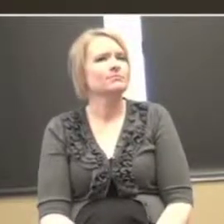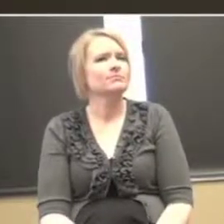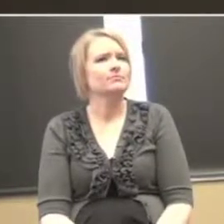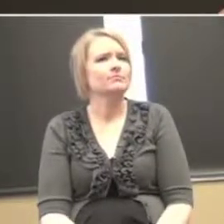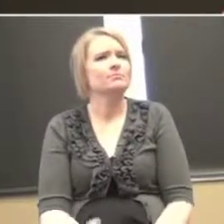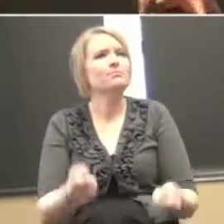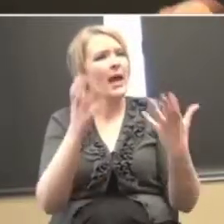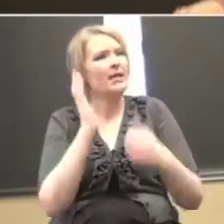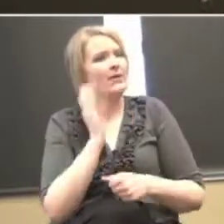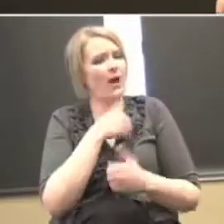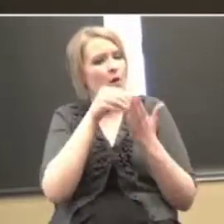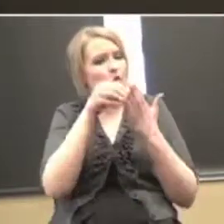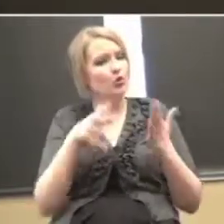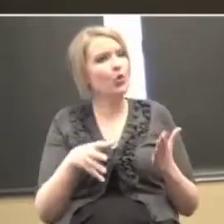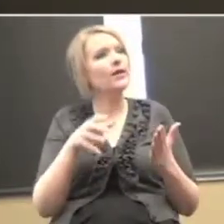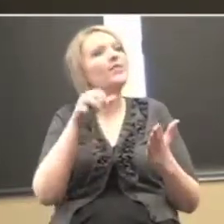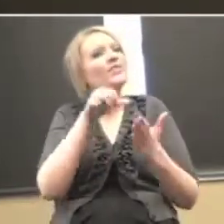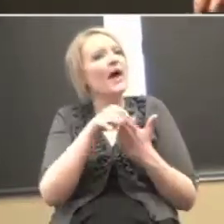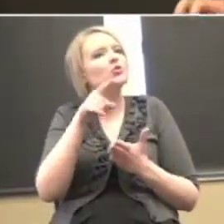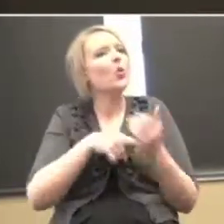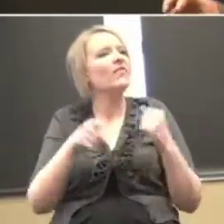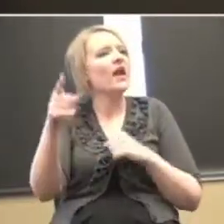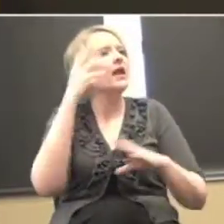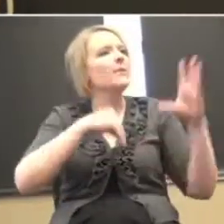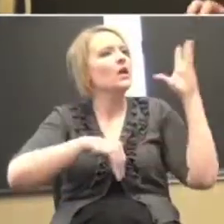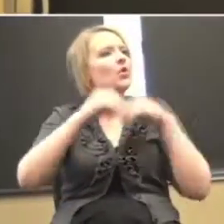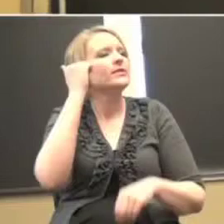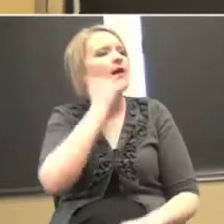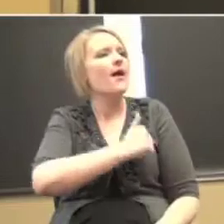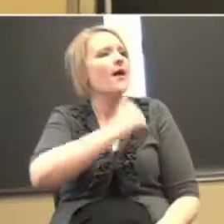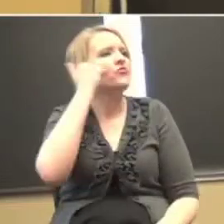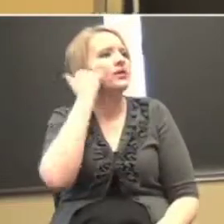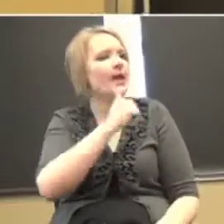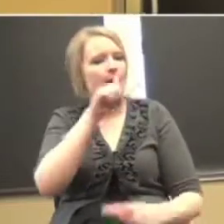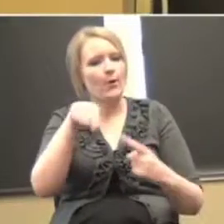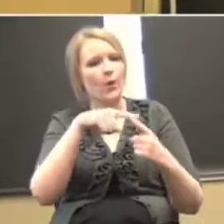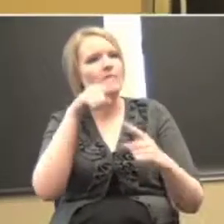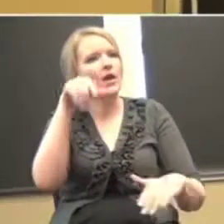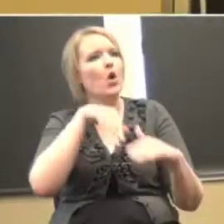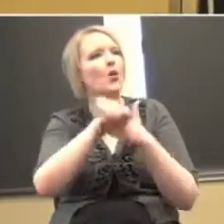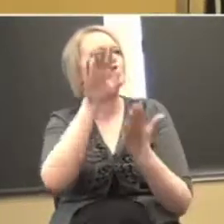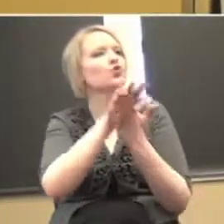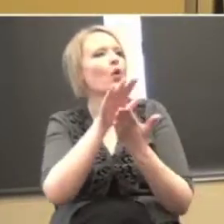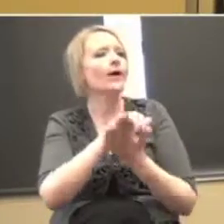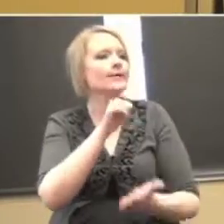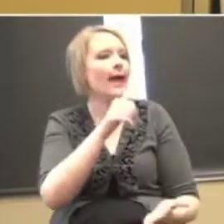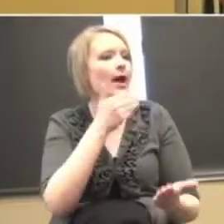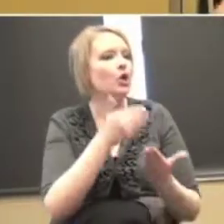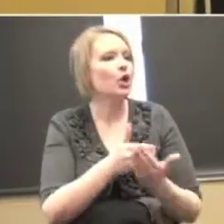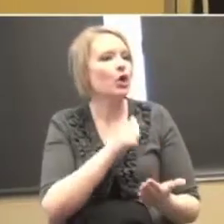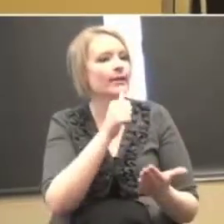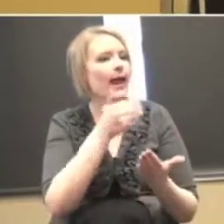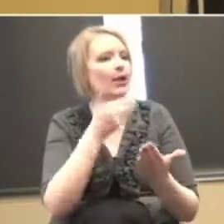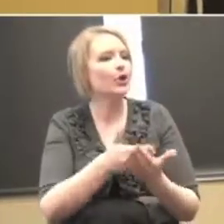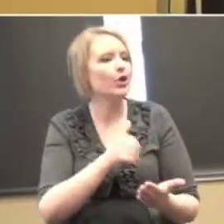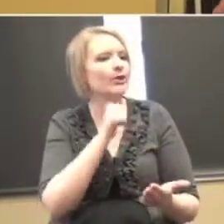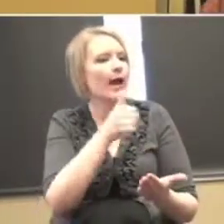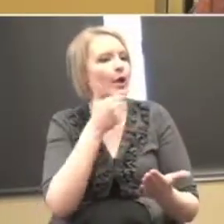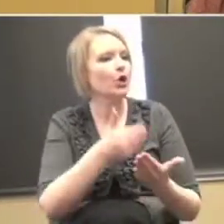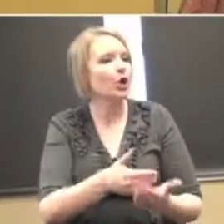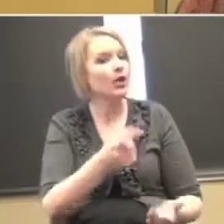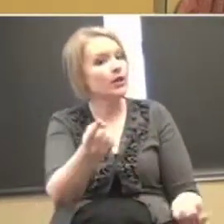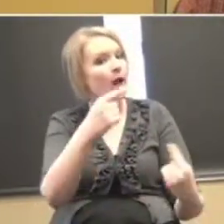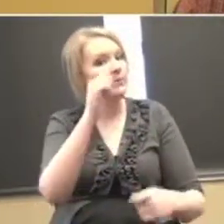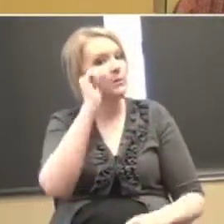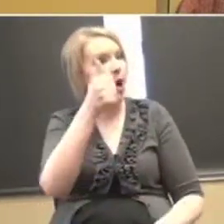Many of our students that is exactly what they hear every day when they come to school. Whatever's what we do here, you don't do it well. But hey, come back tomorrow